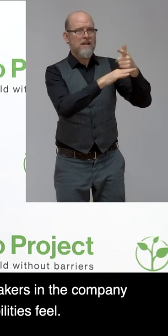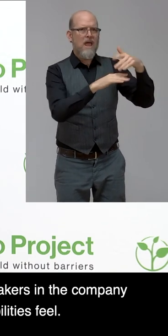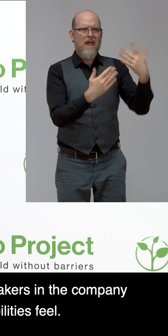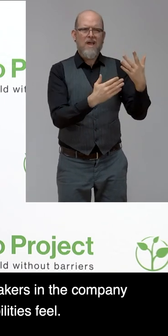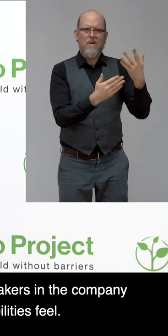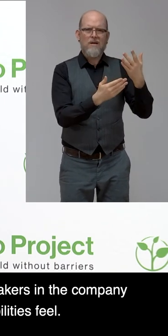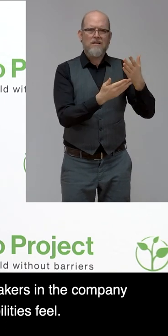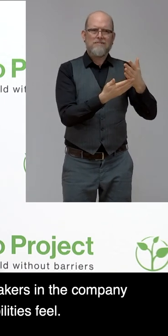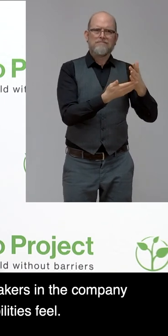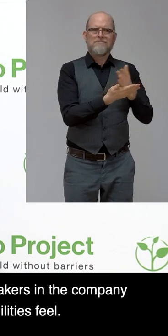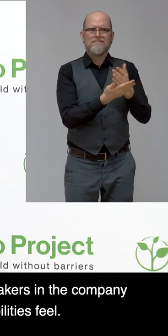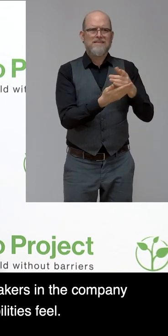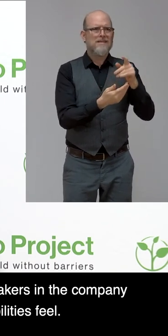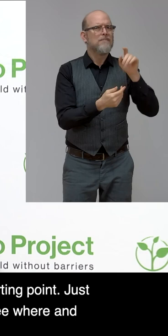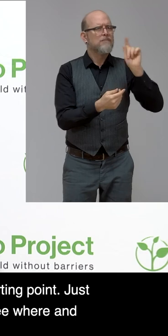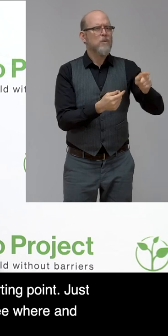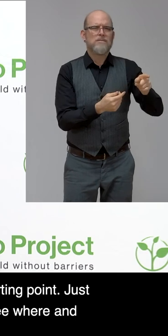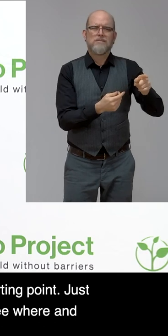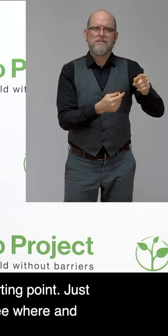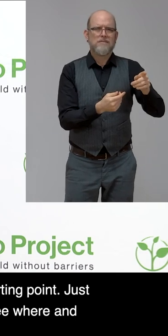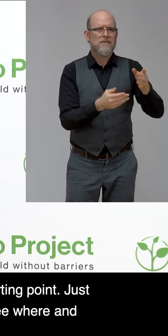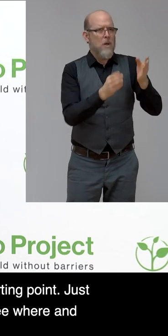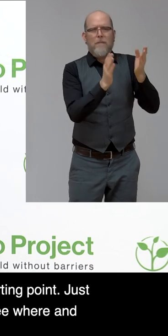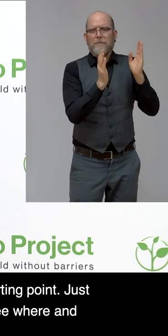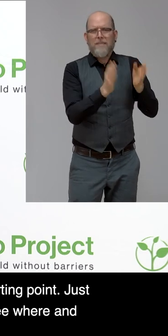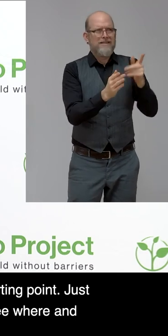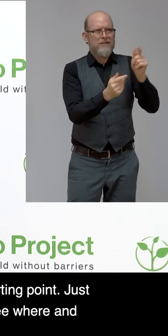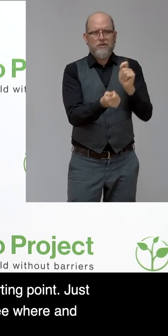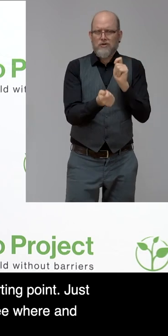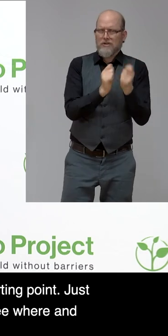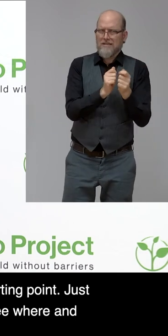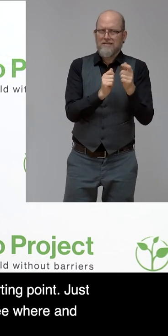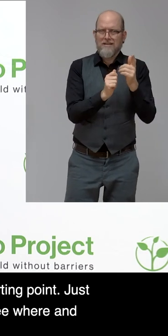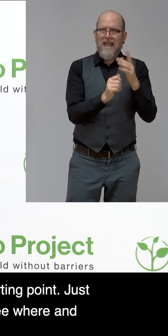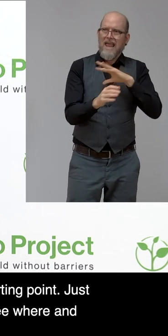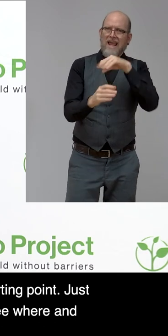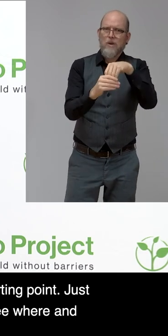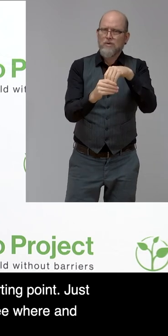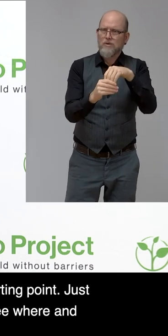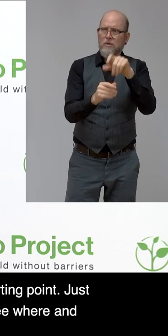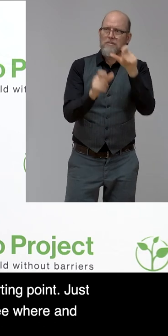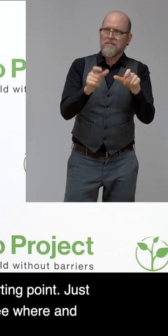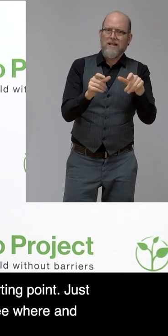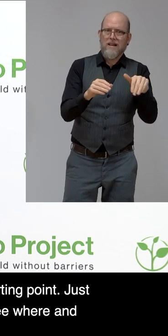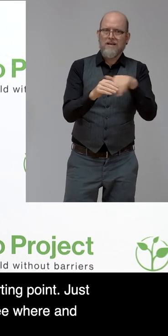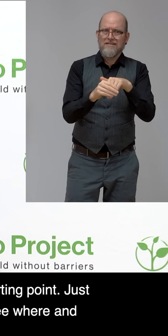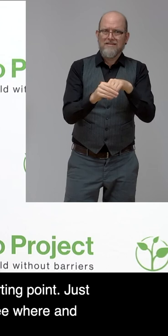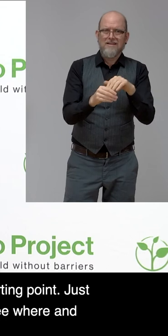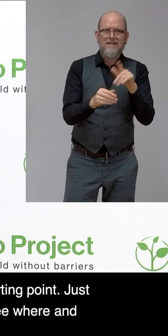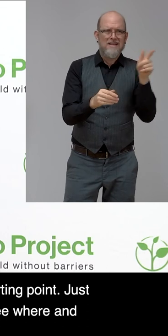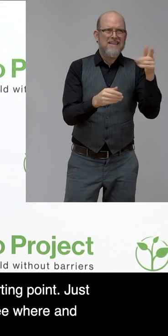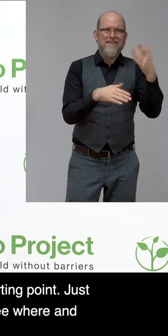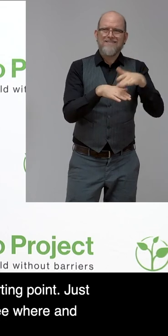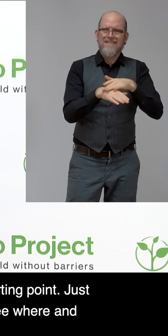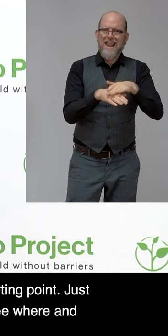that employees with disabilities feel. So I think this is definitely something that could be a starting point just doing this kind of research within the company